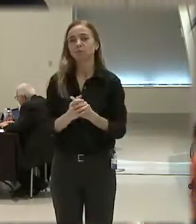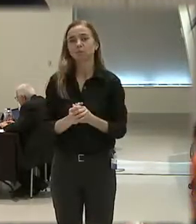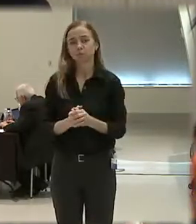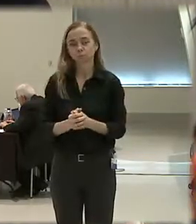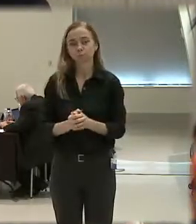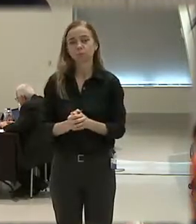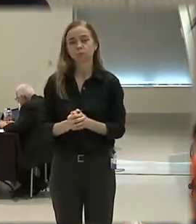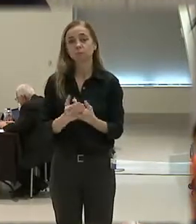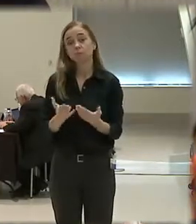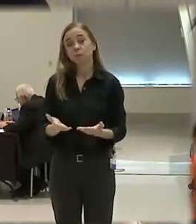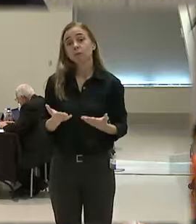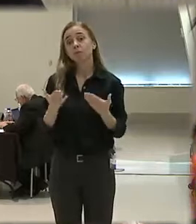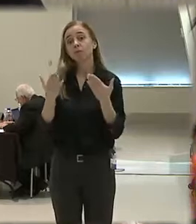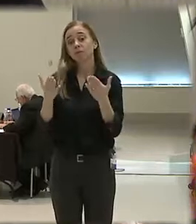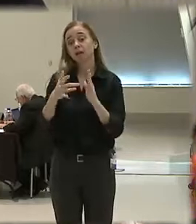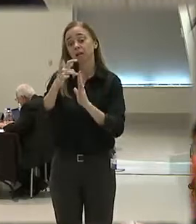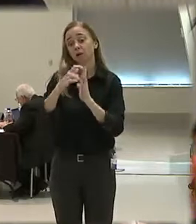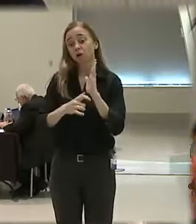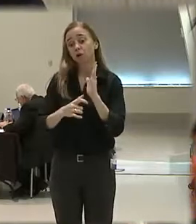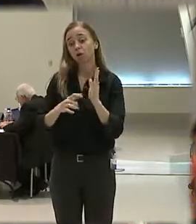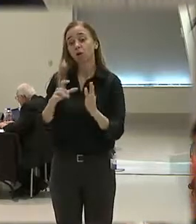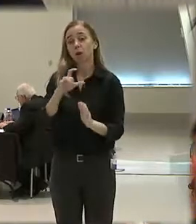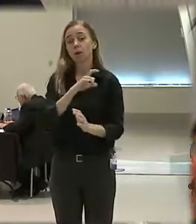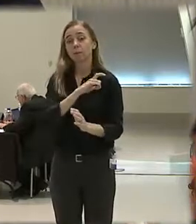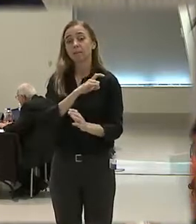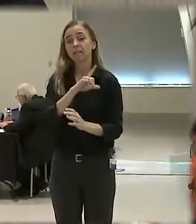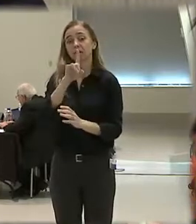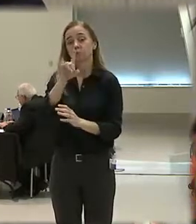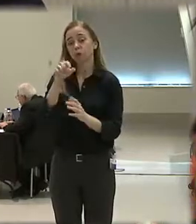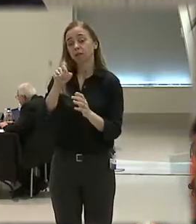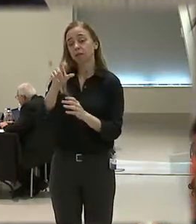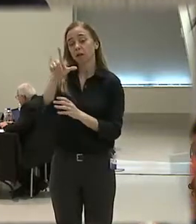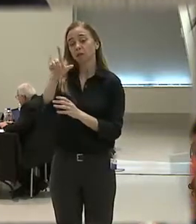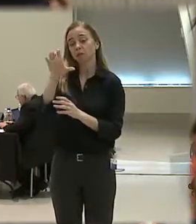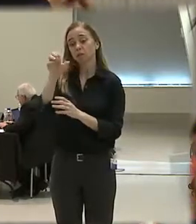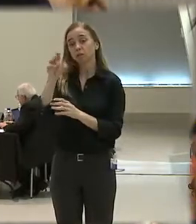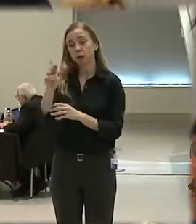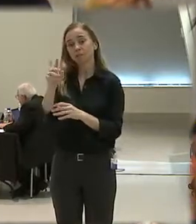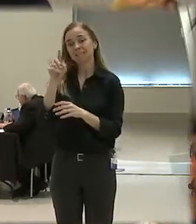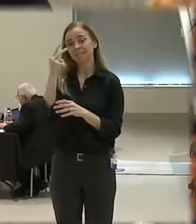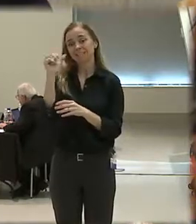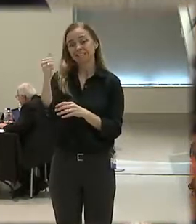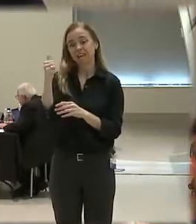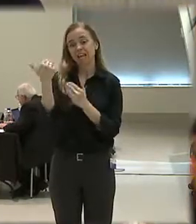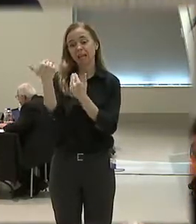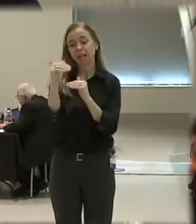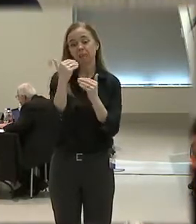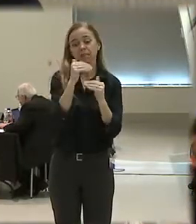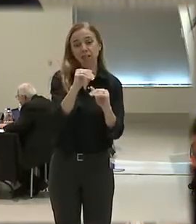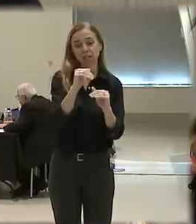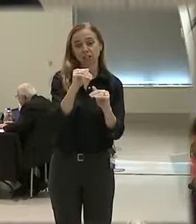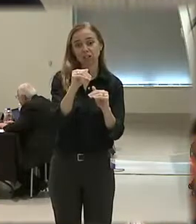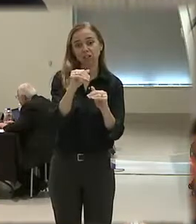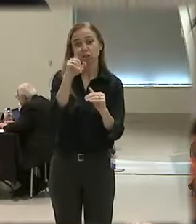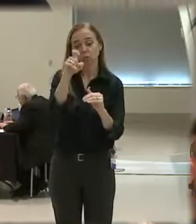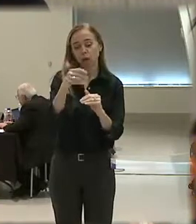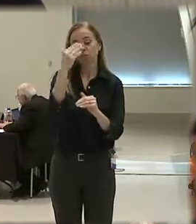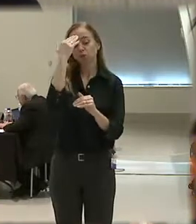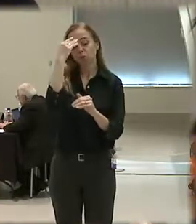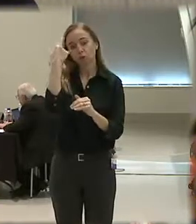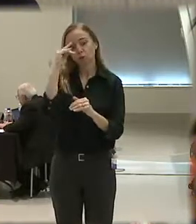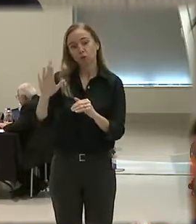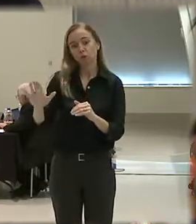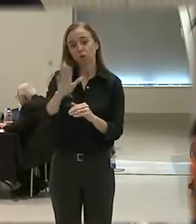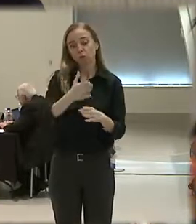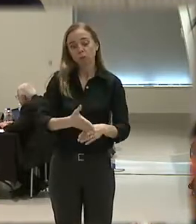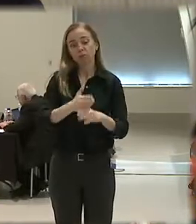I provided to you an article from police1.com entitled, 10 Limitations of Body Cams You Need to Know for Your Protection. It gives the